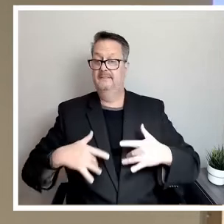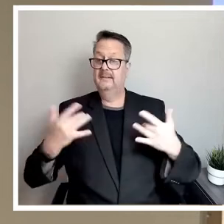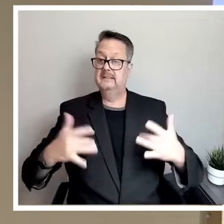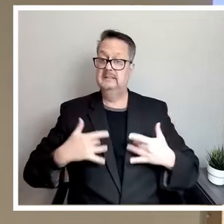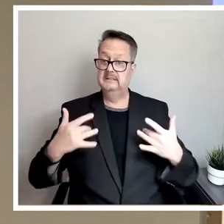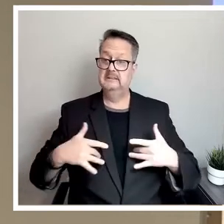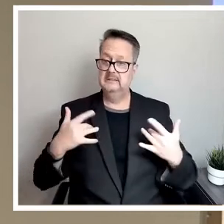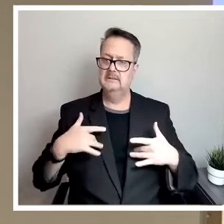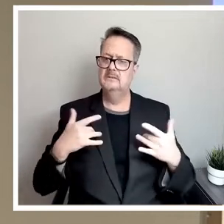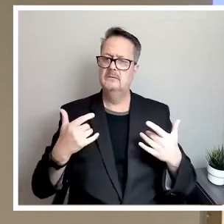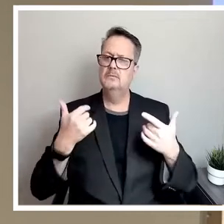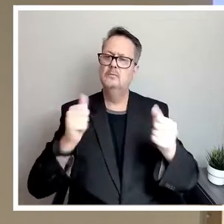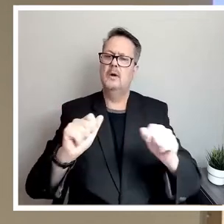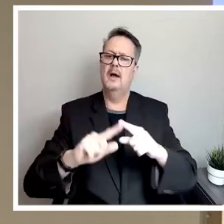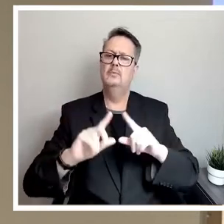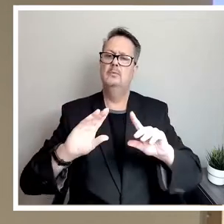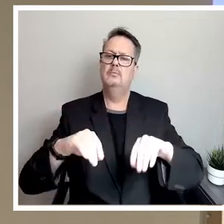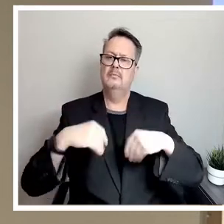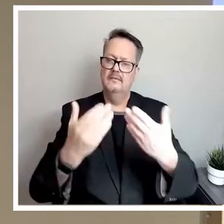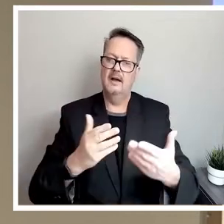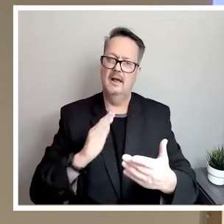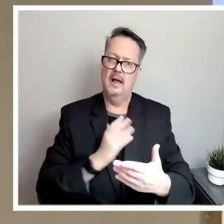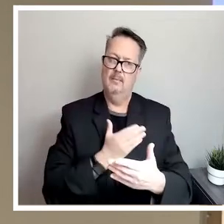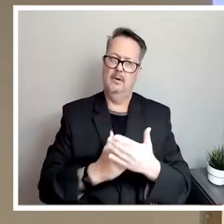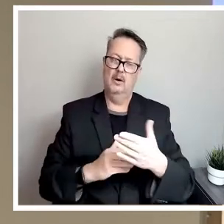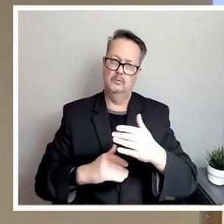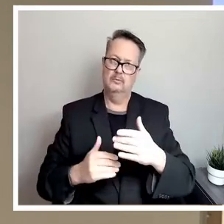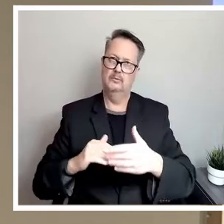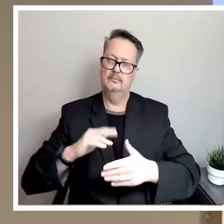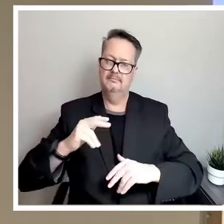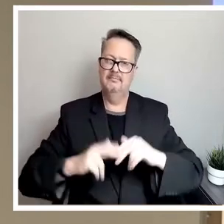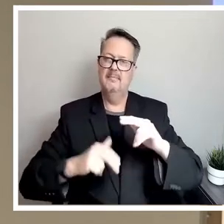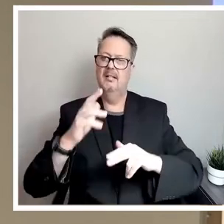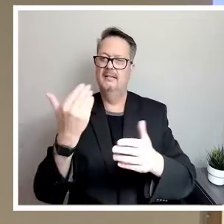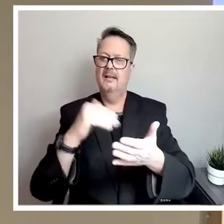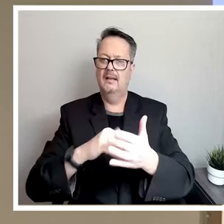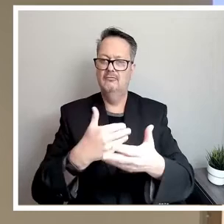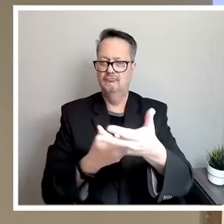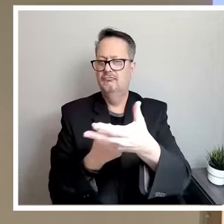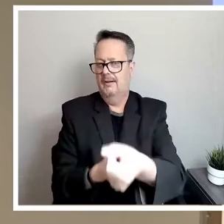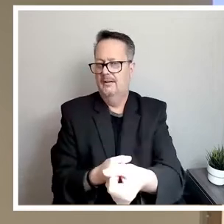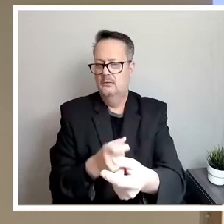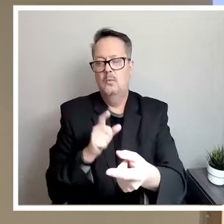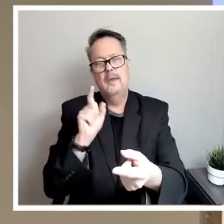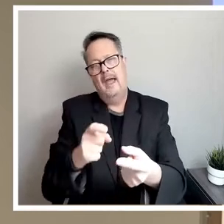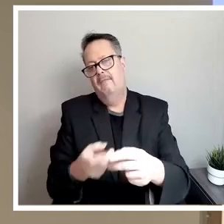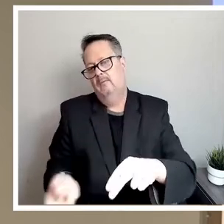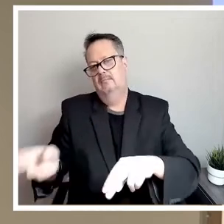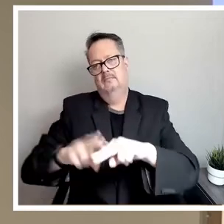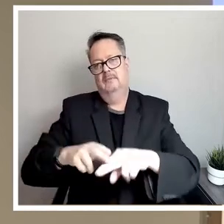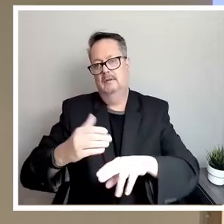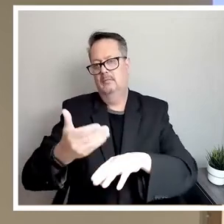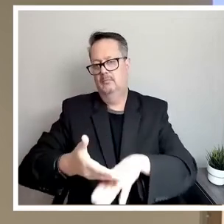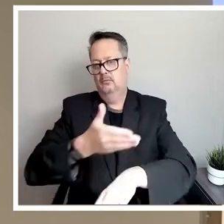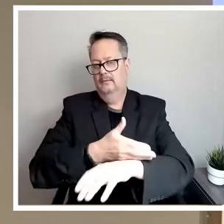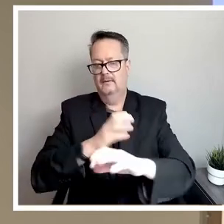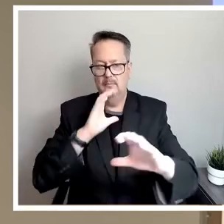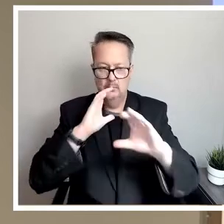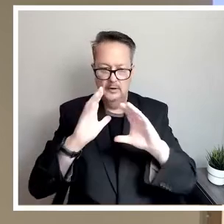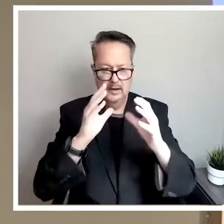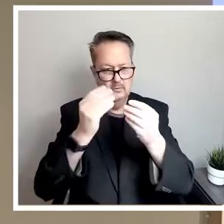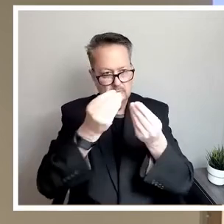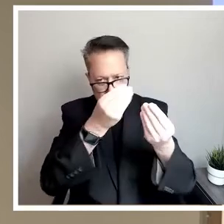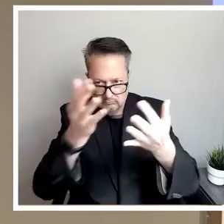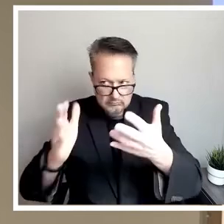try to do our part to rebuild trust. We've got to communicate better and more effectively across the